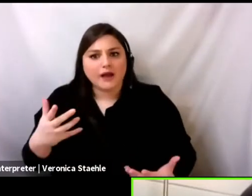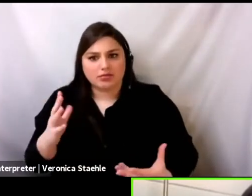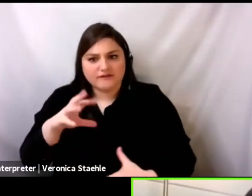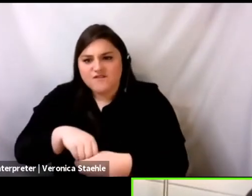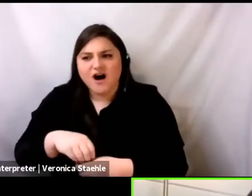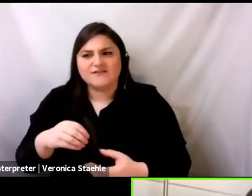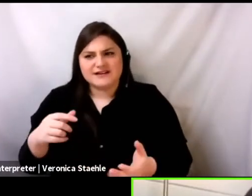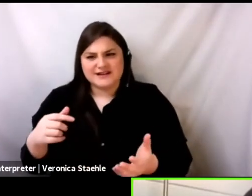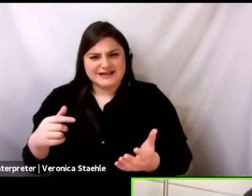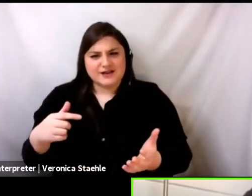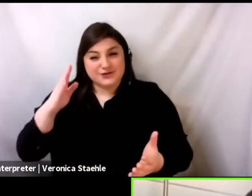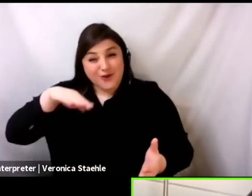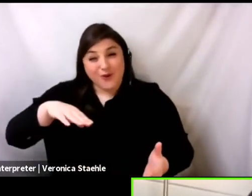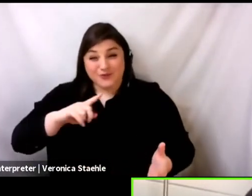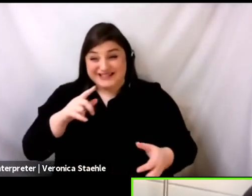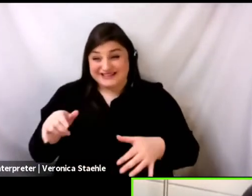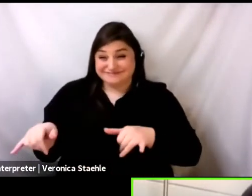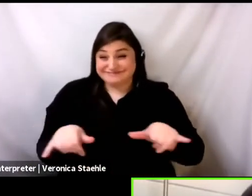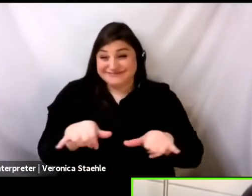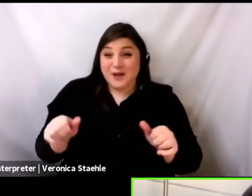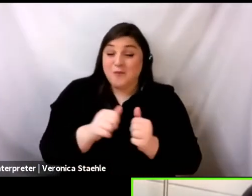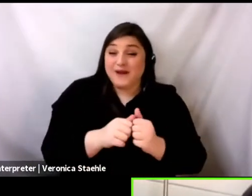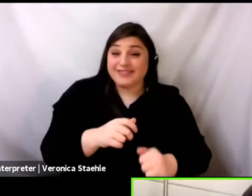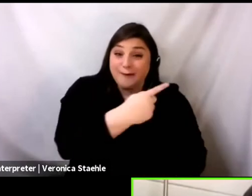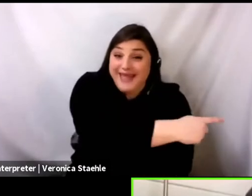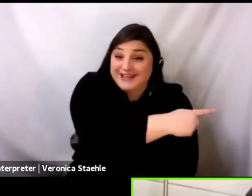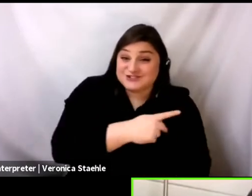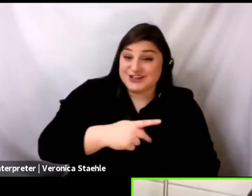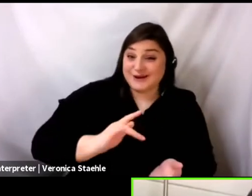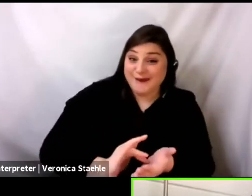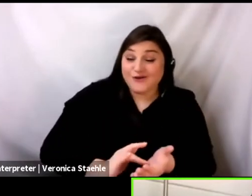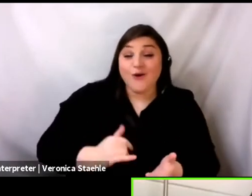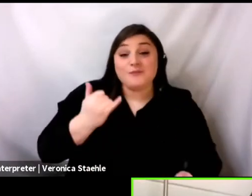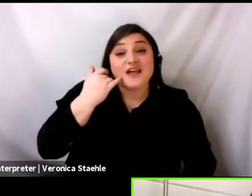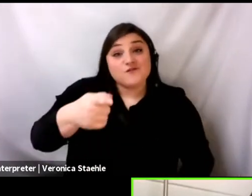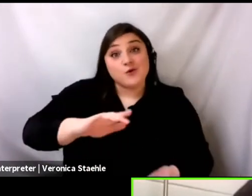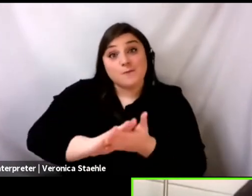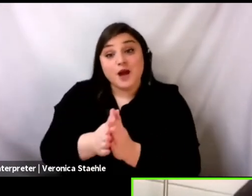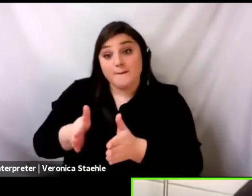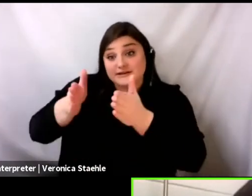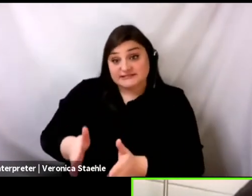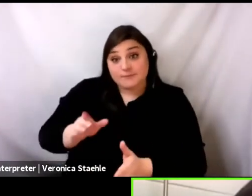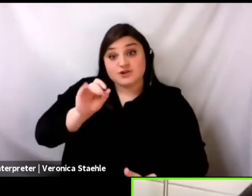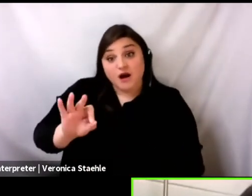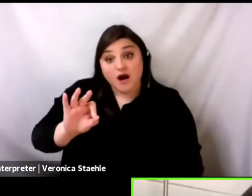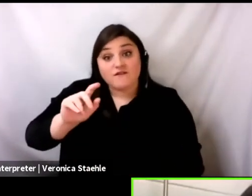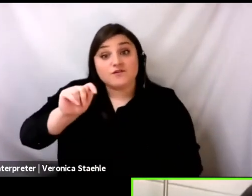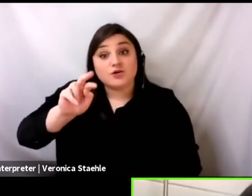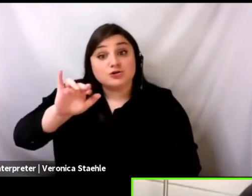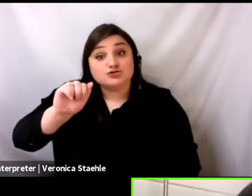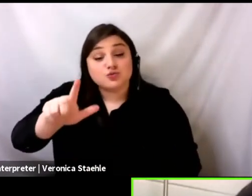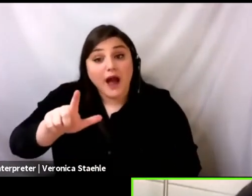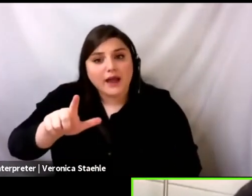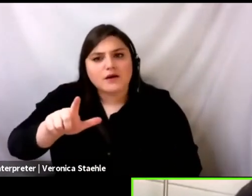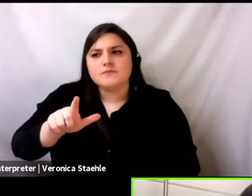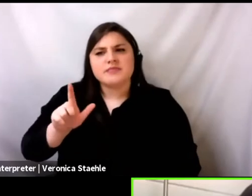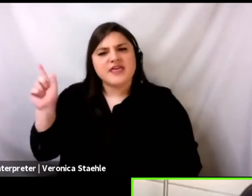I think a lot of a trial, you're actually not, you're not, the language is very